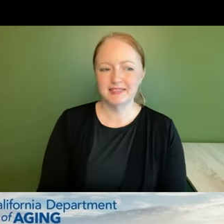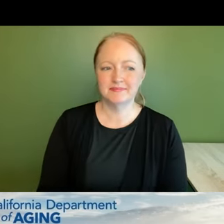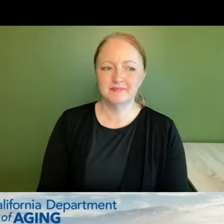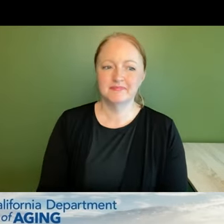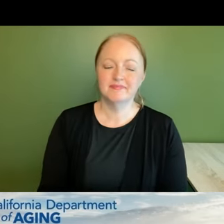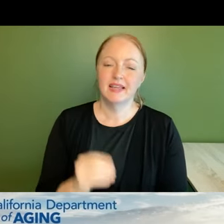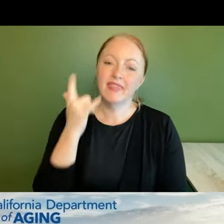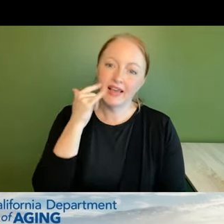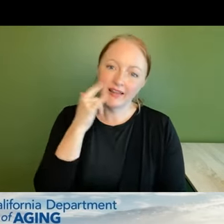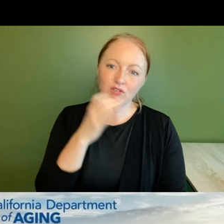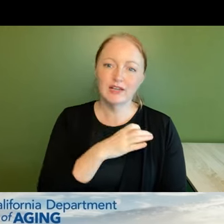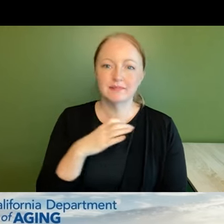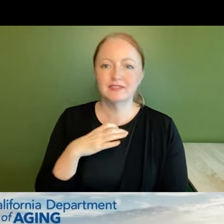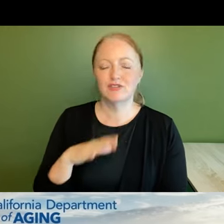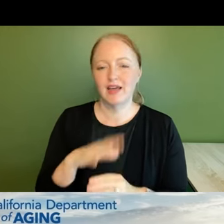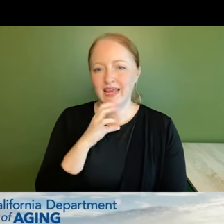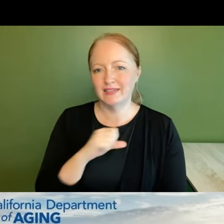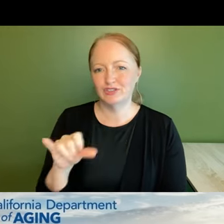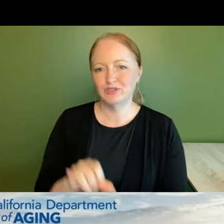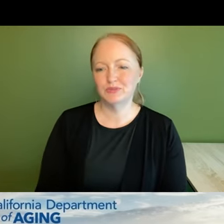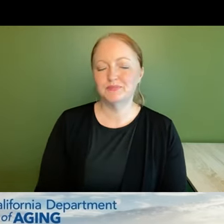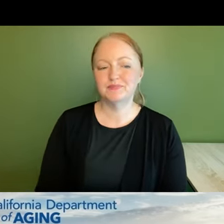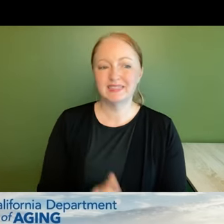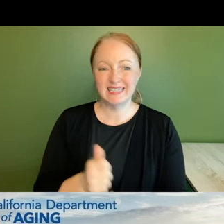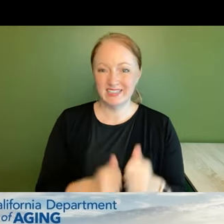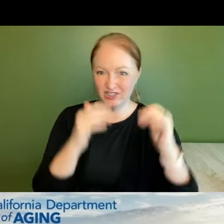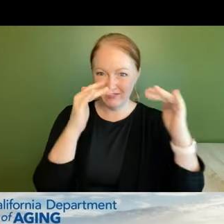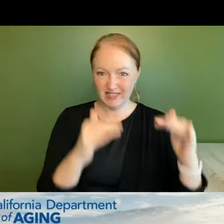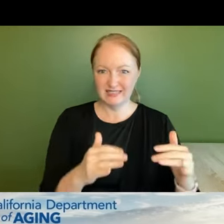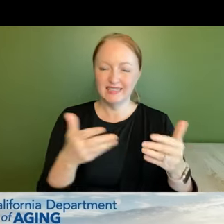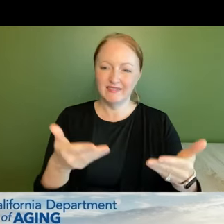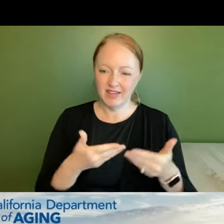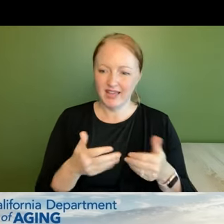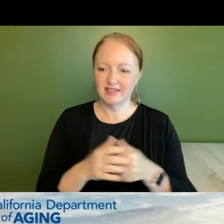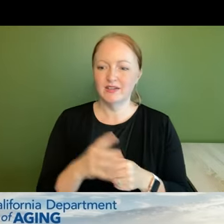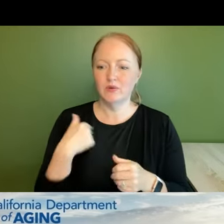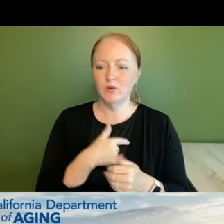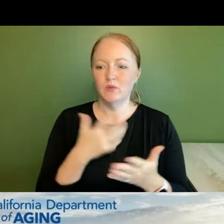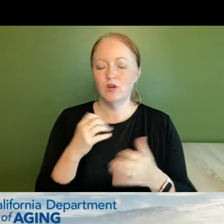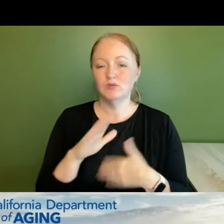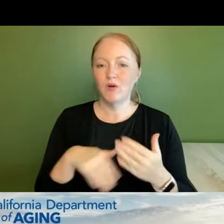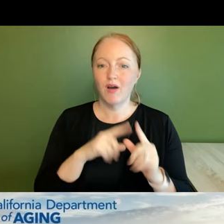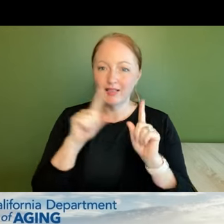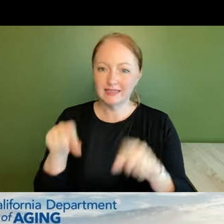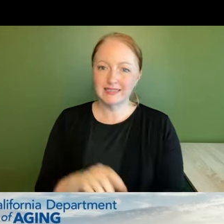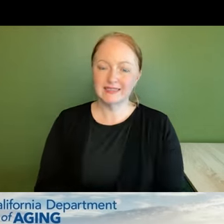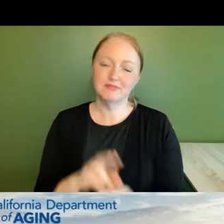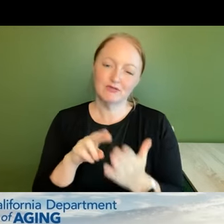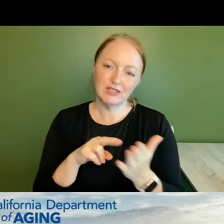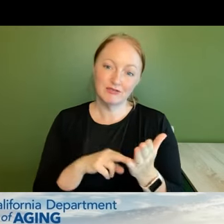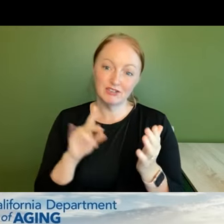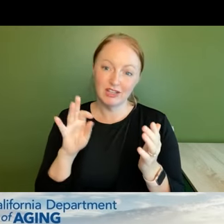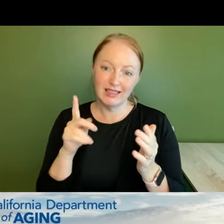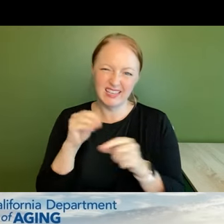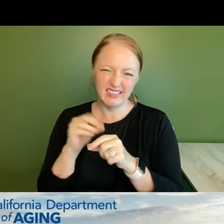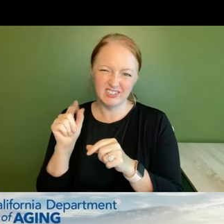also the california commission on aging um each of these committee members are invited um we'd like you to all attend registration link is in